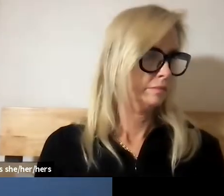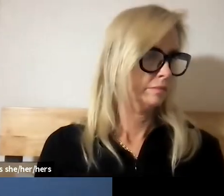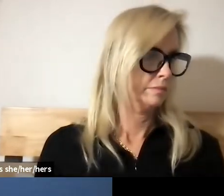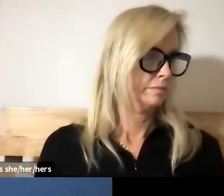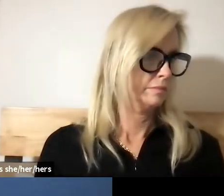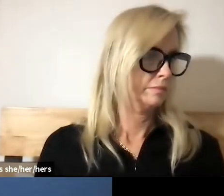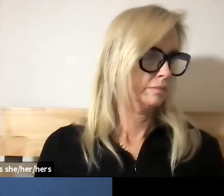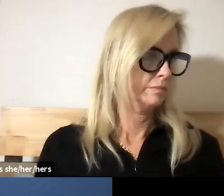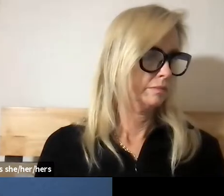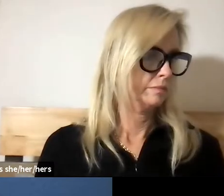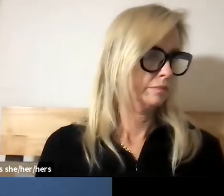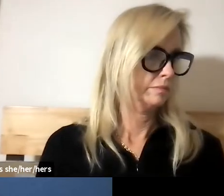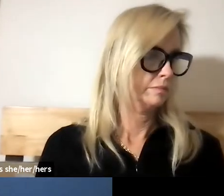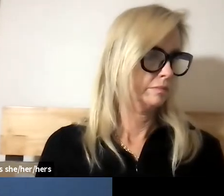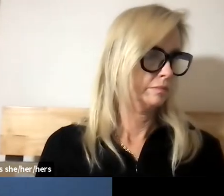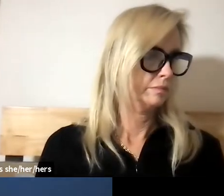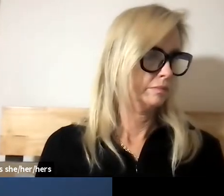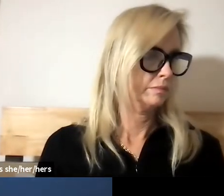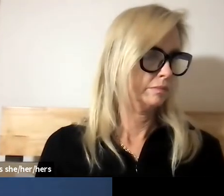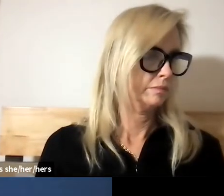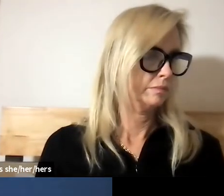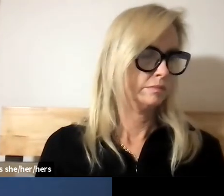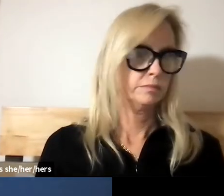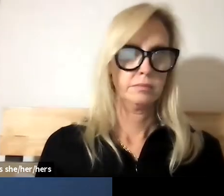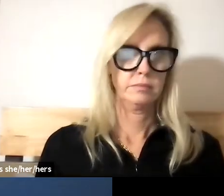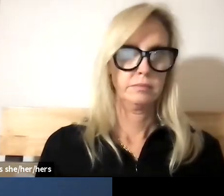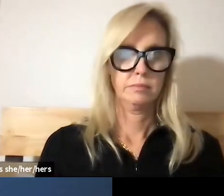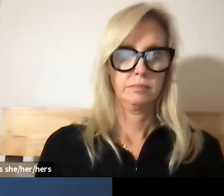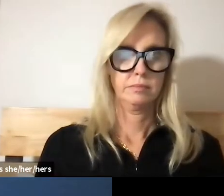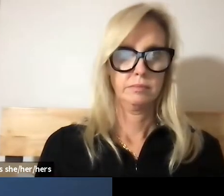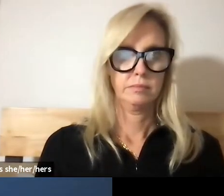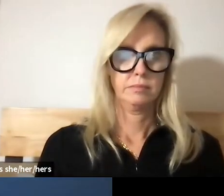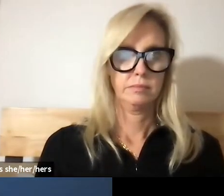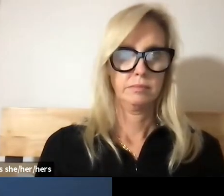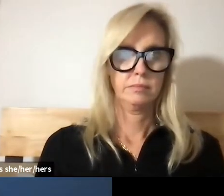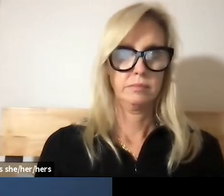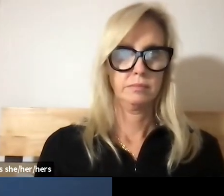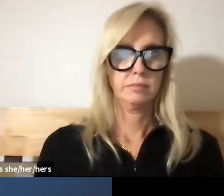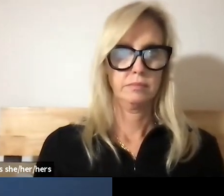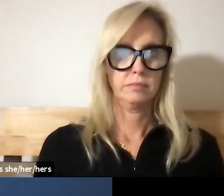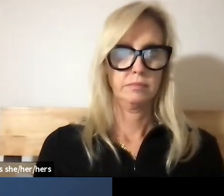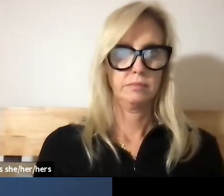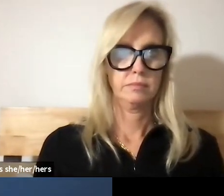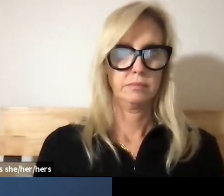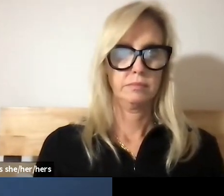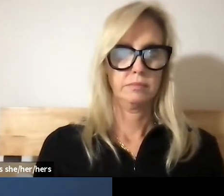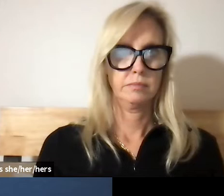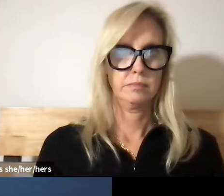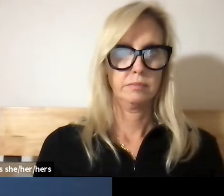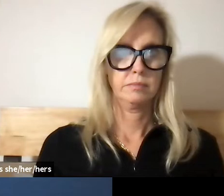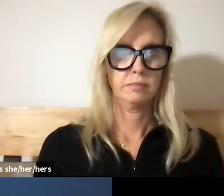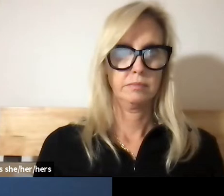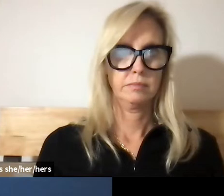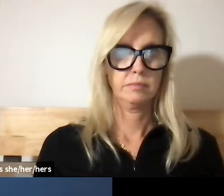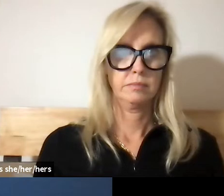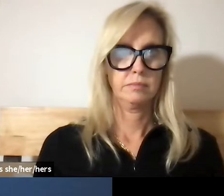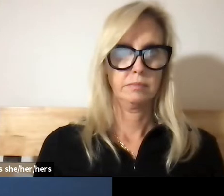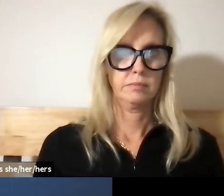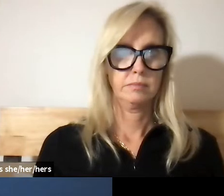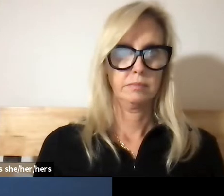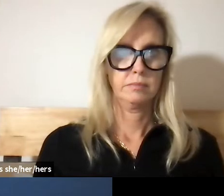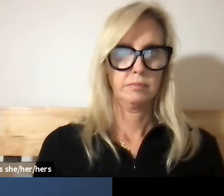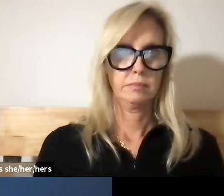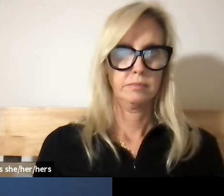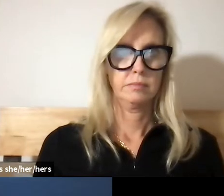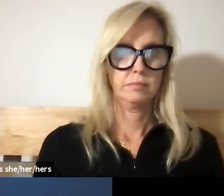next under our abcs we know that belonging is something that many of us crave whether we are